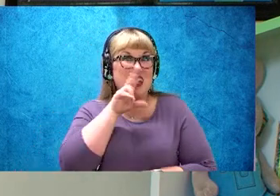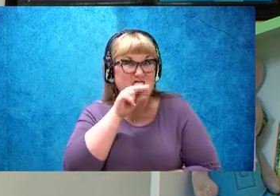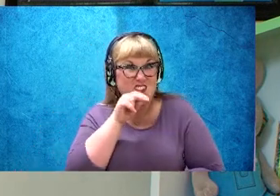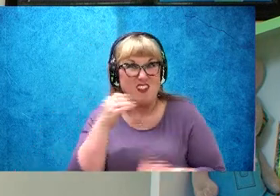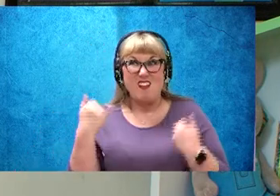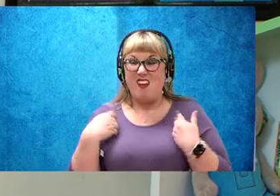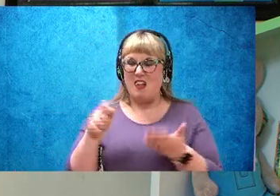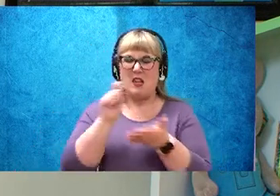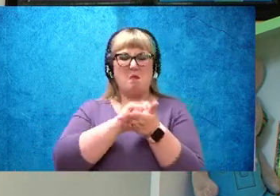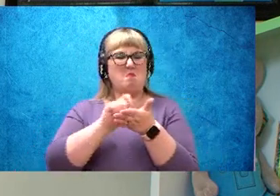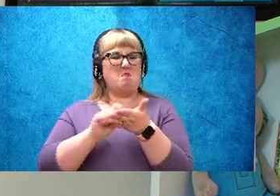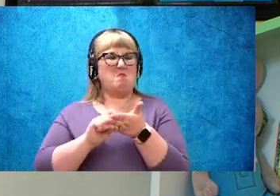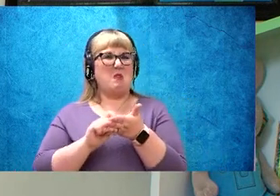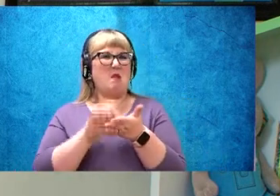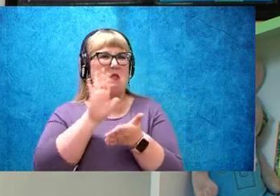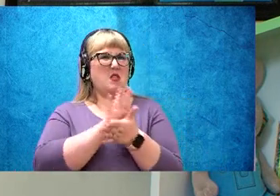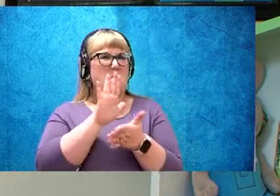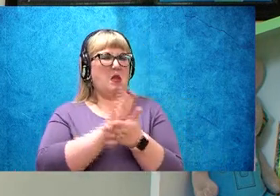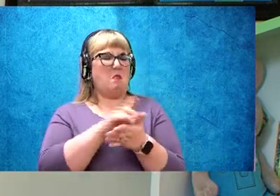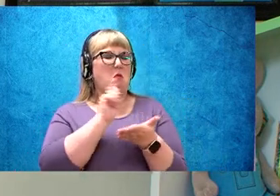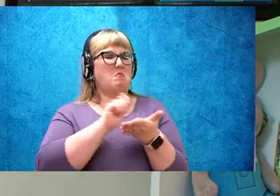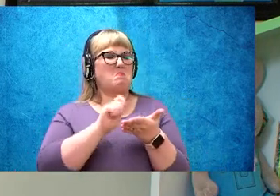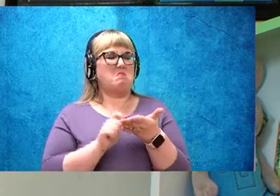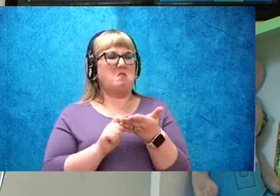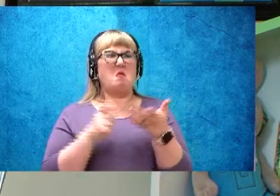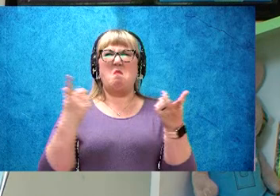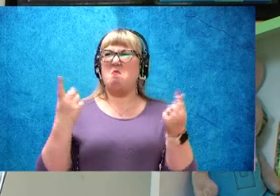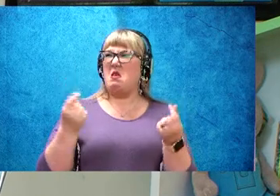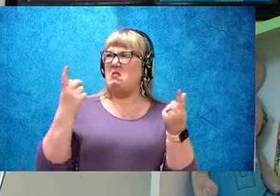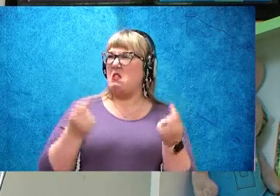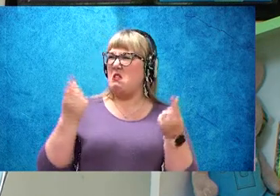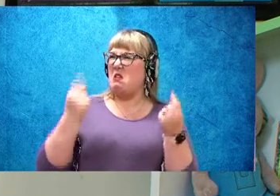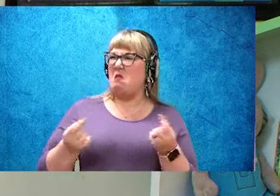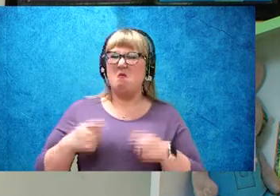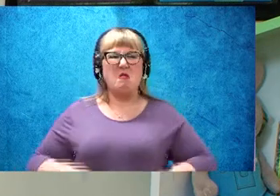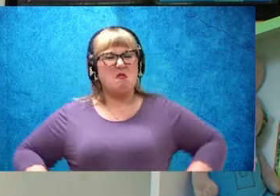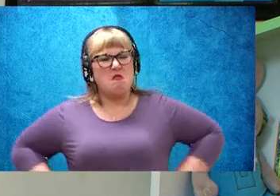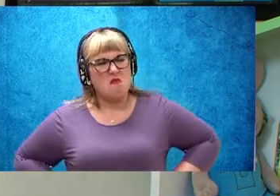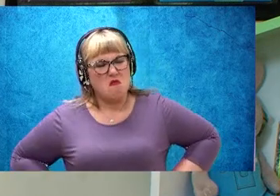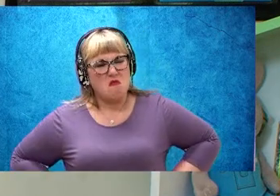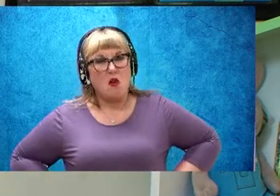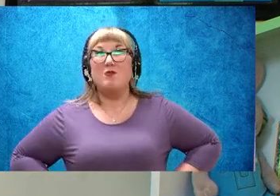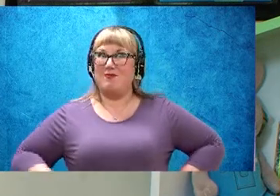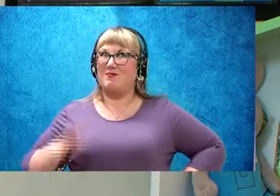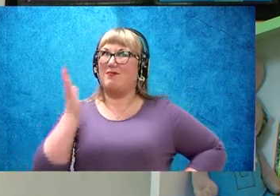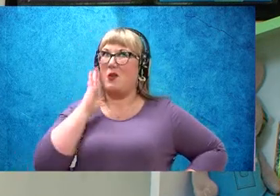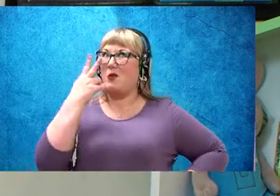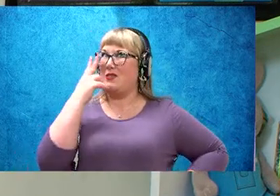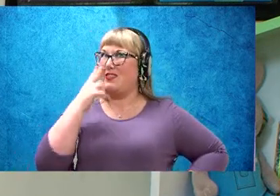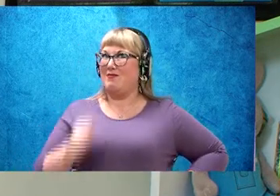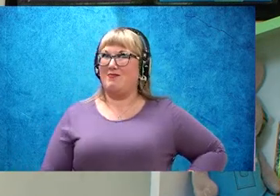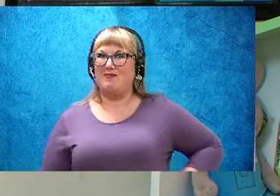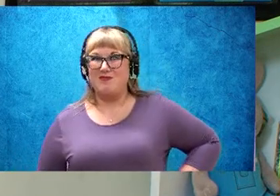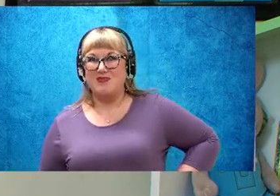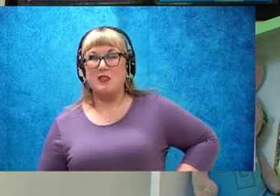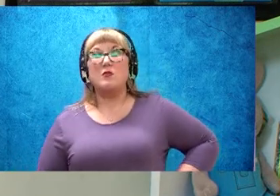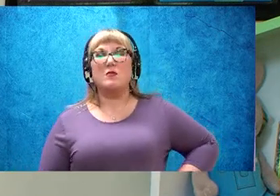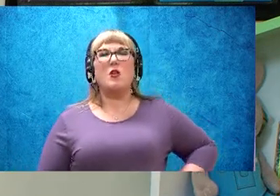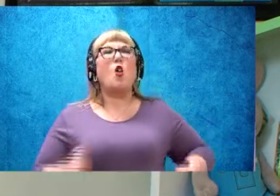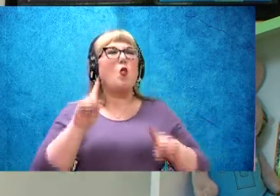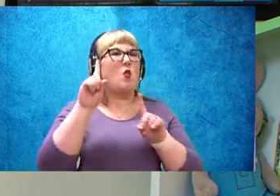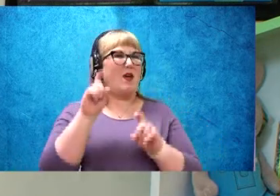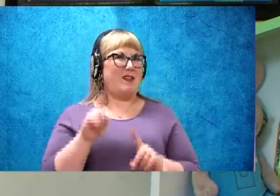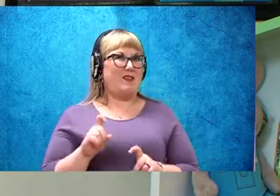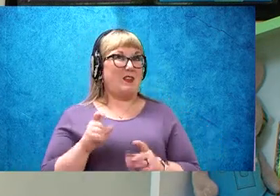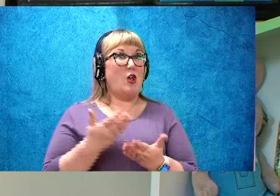pencil and a piece of paper, what is he doing with that? We will find out as we read, so we will ask questions